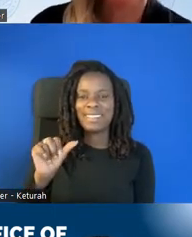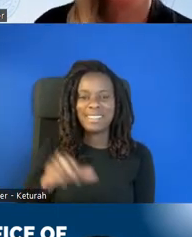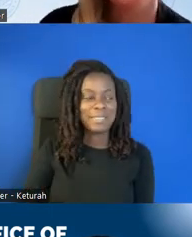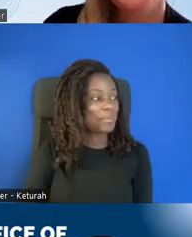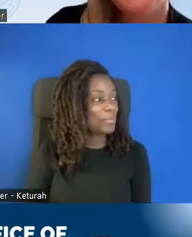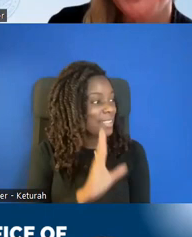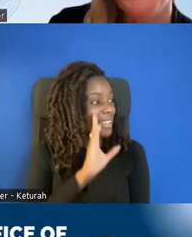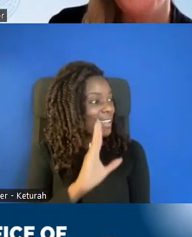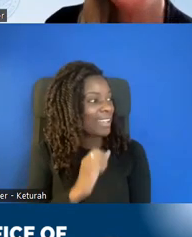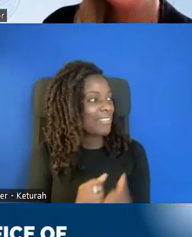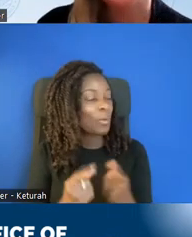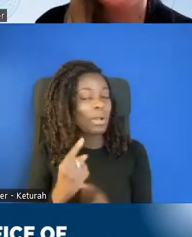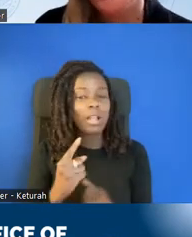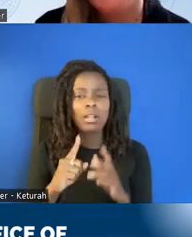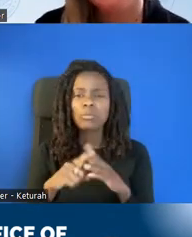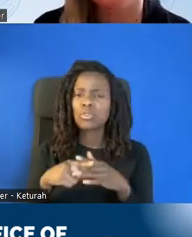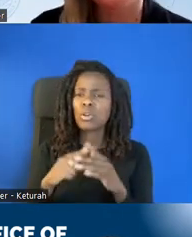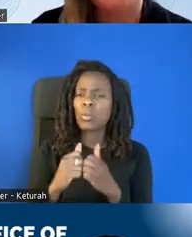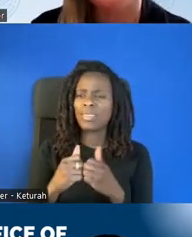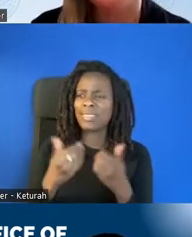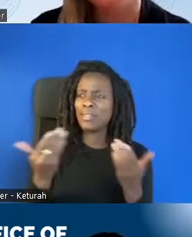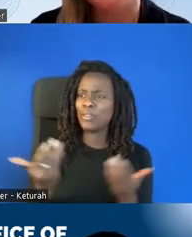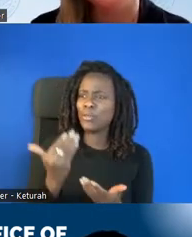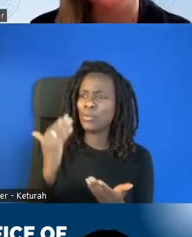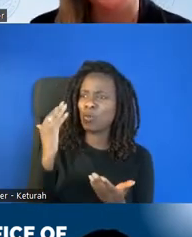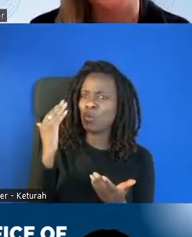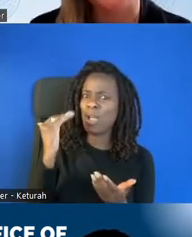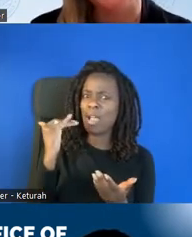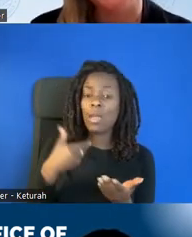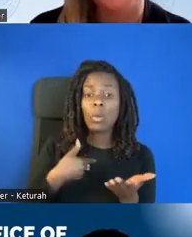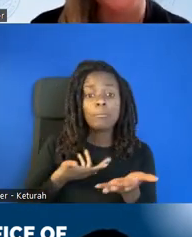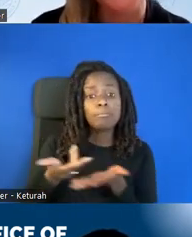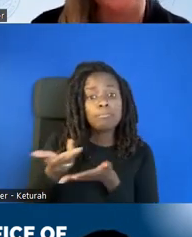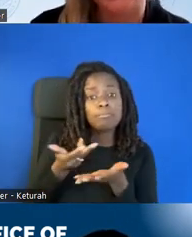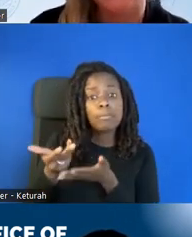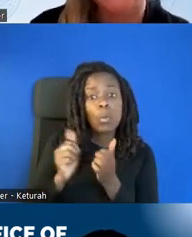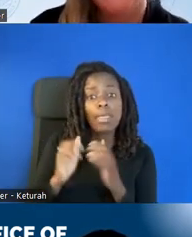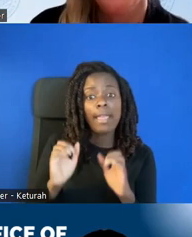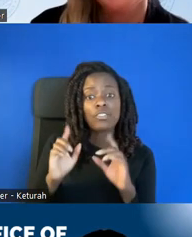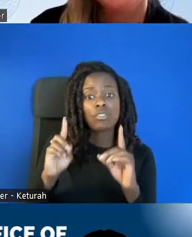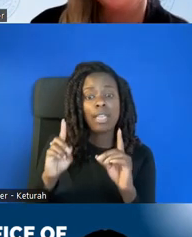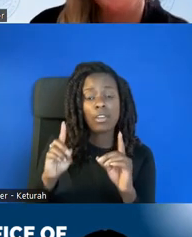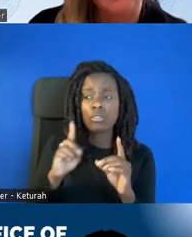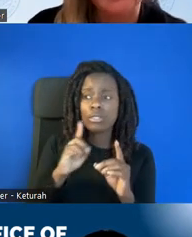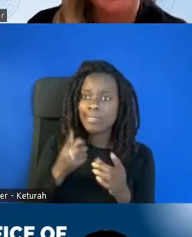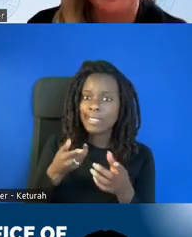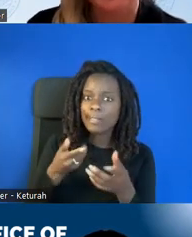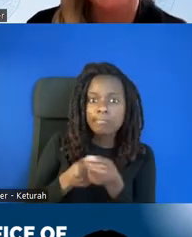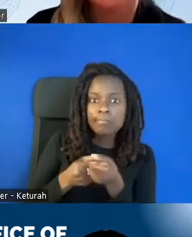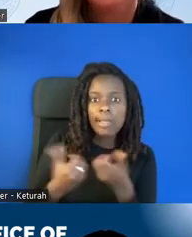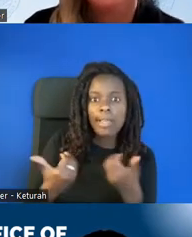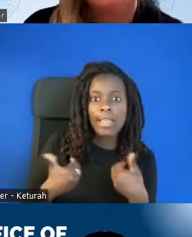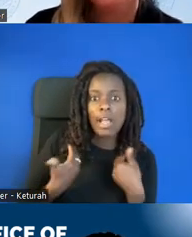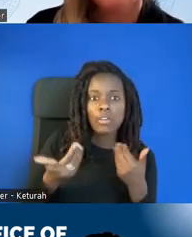Hello, everyone. So I want to start with why we're here today, because when we talk to the educators and caregivers who work with young children, we hear some of these